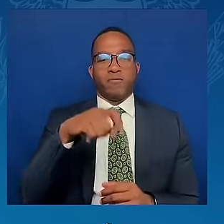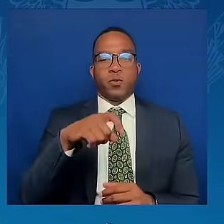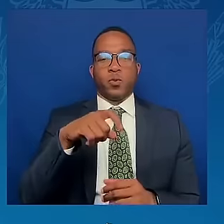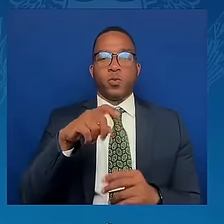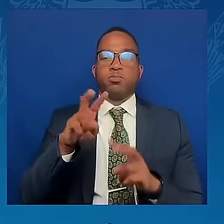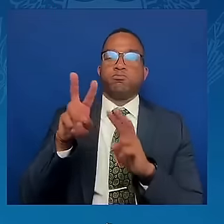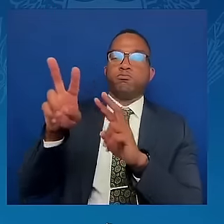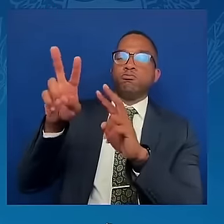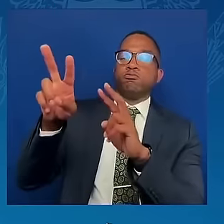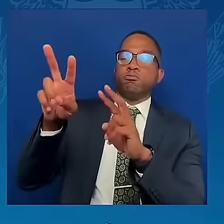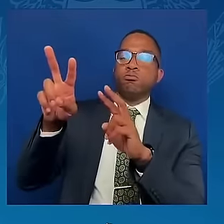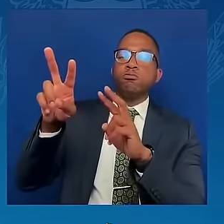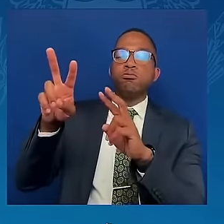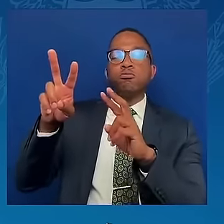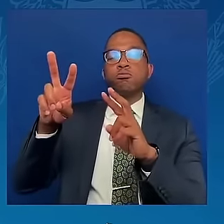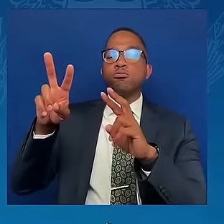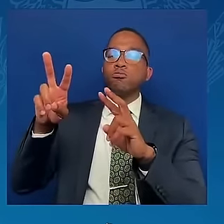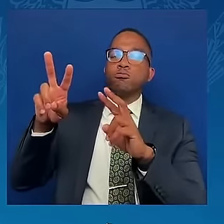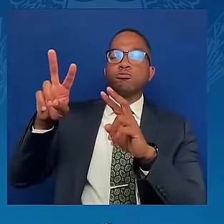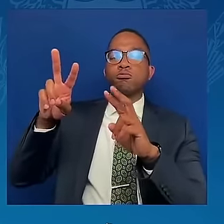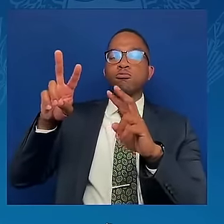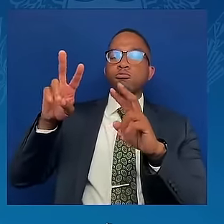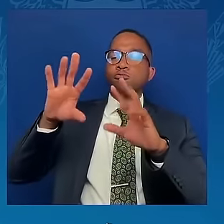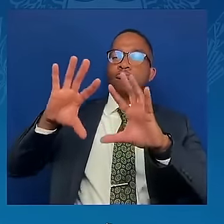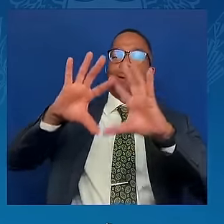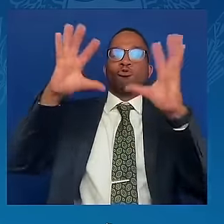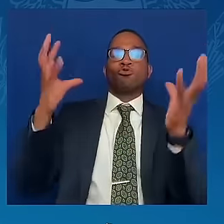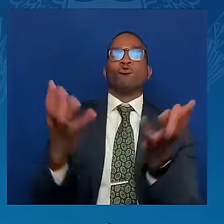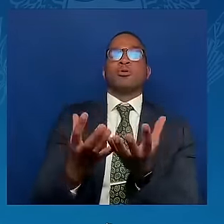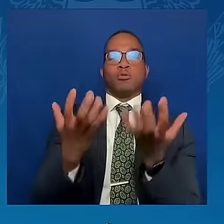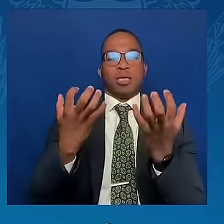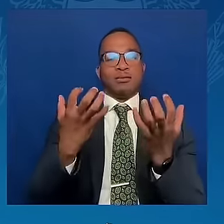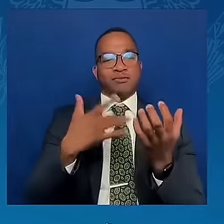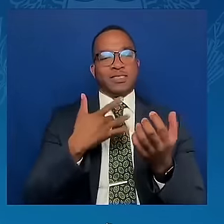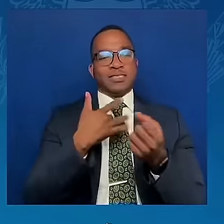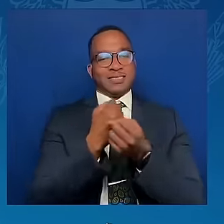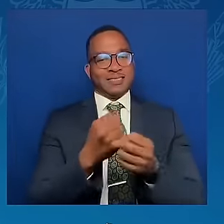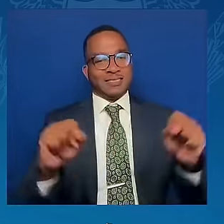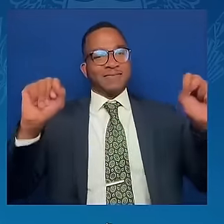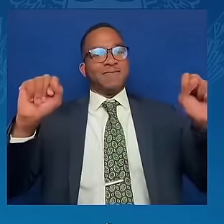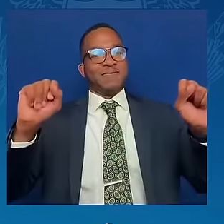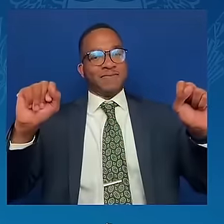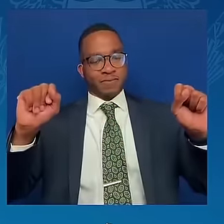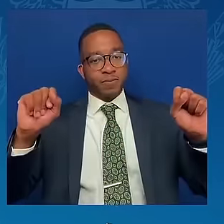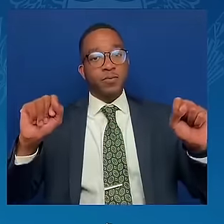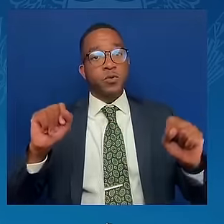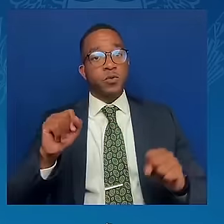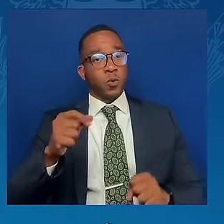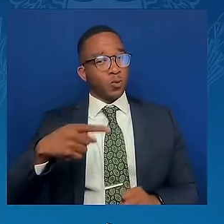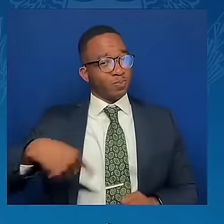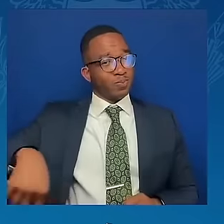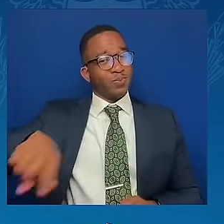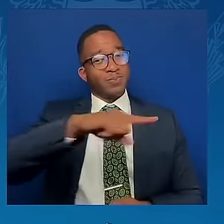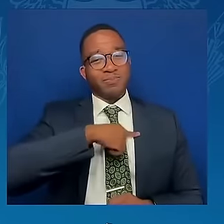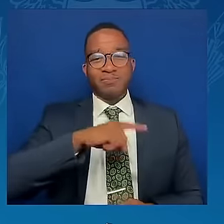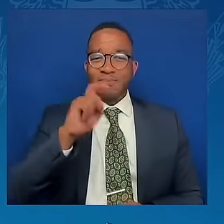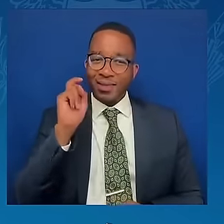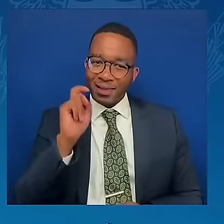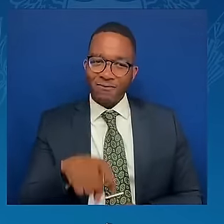We, the international community, must stand together to support Ukraine in its pursuit of peace.